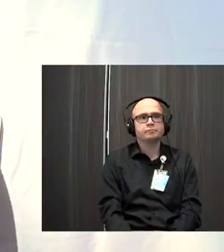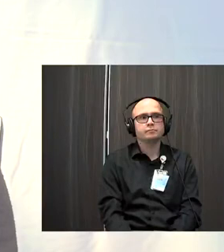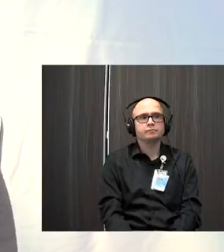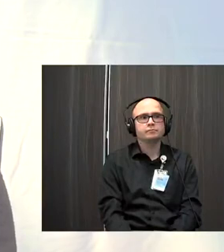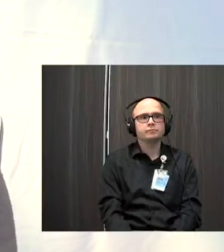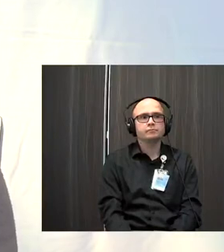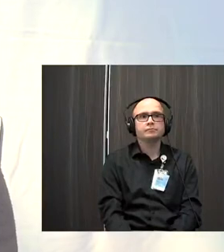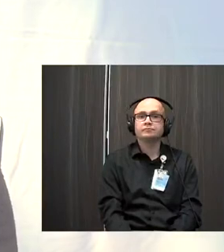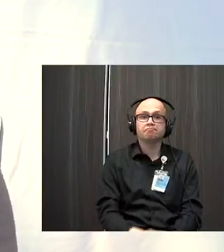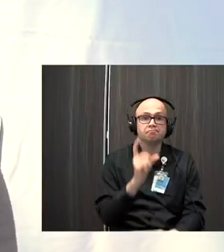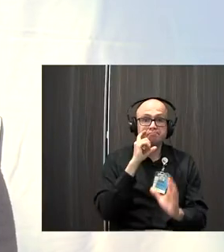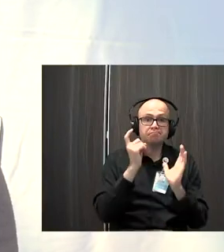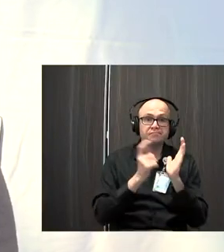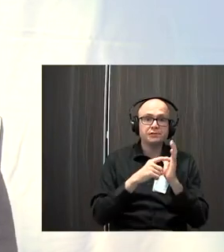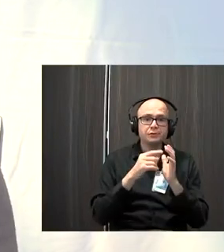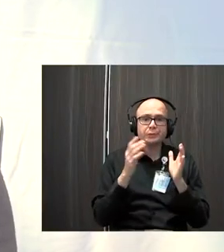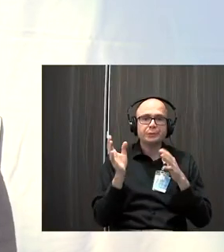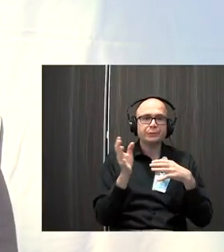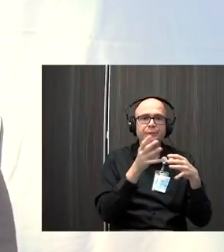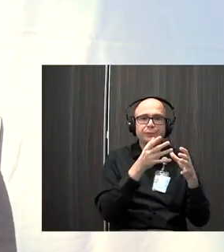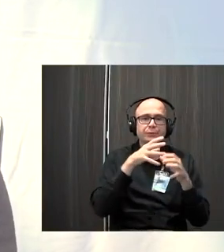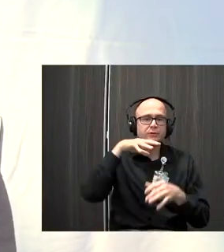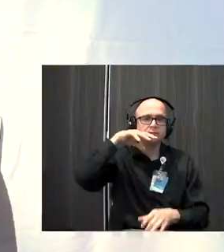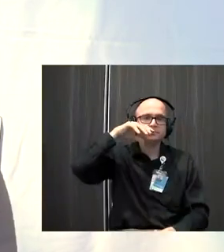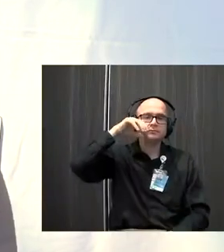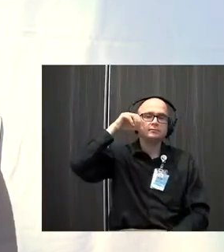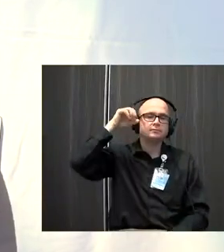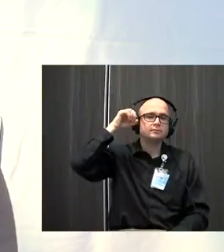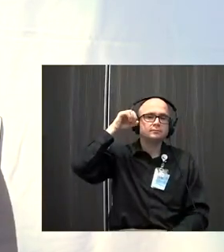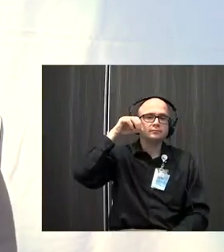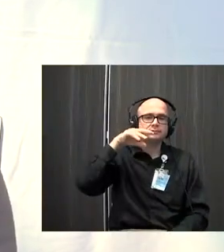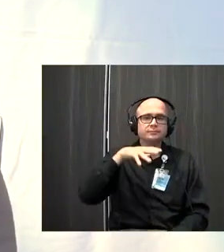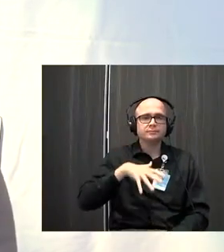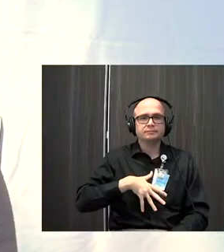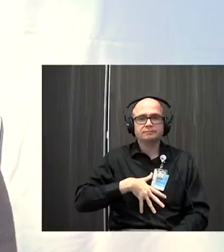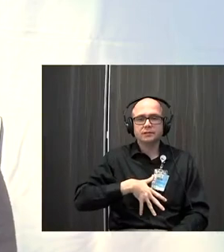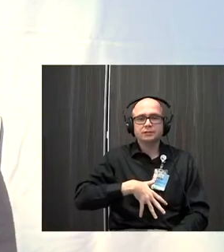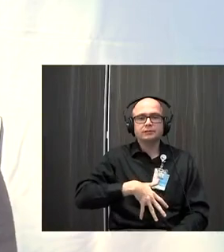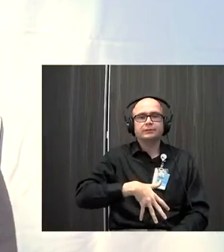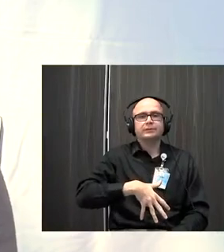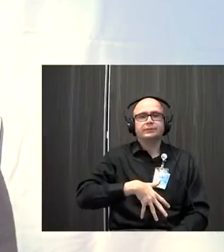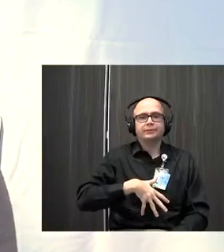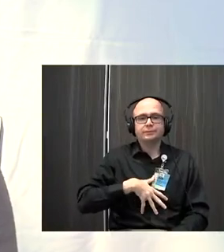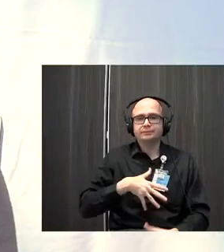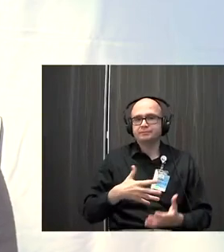You might notice the cool air moving in and out of your nostrils or maybe your belly moving up and down.